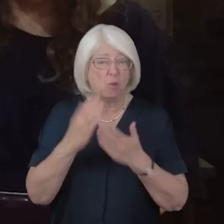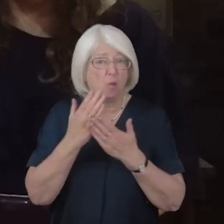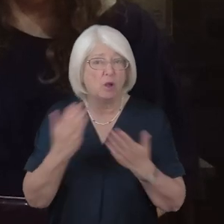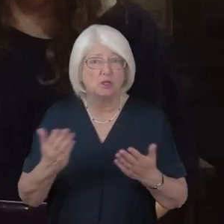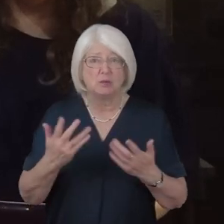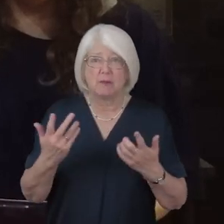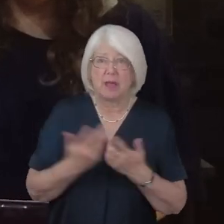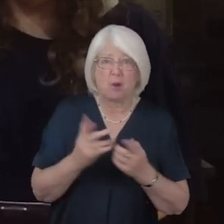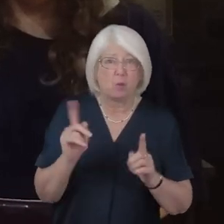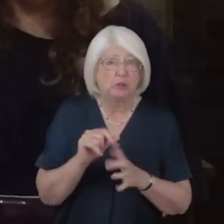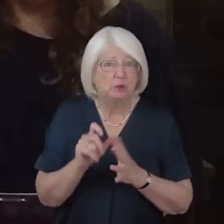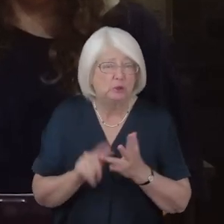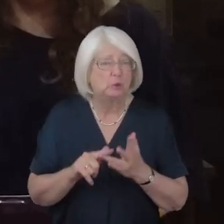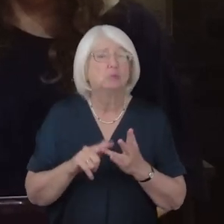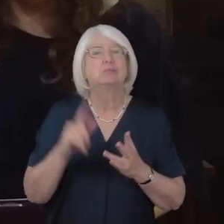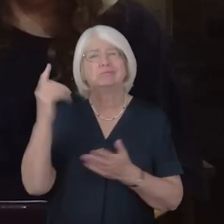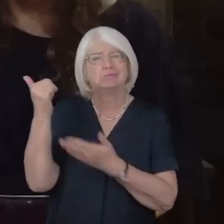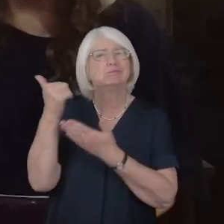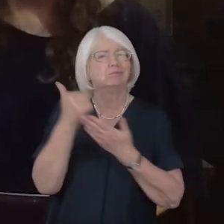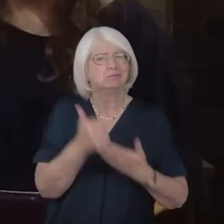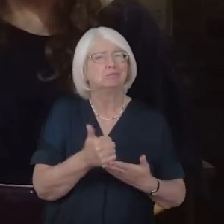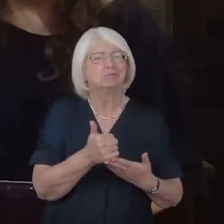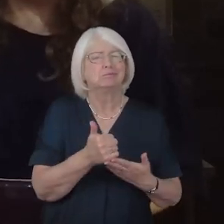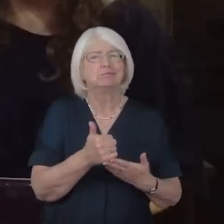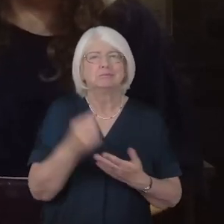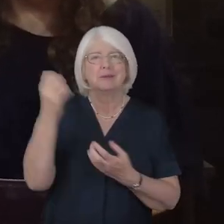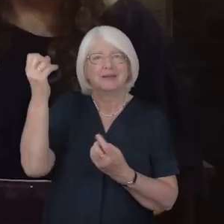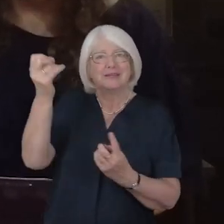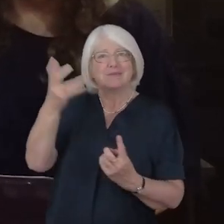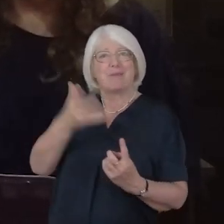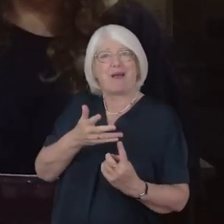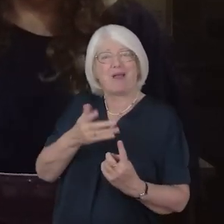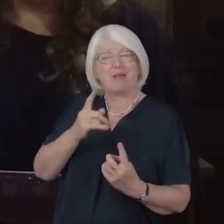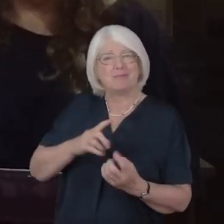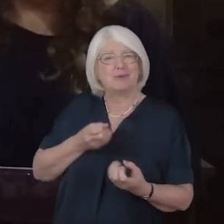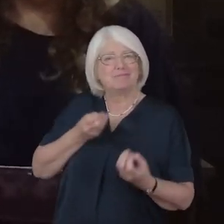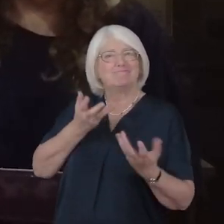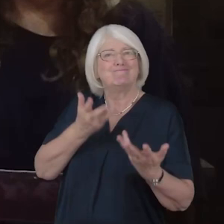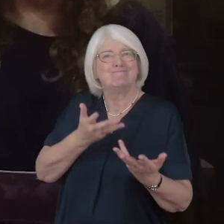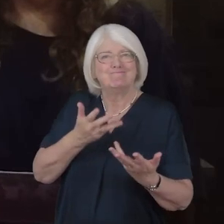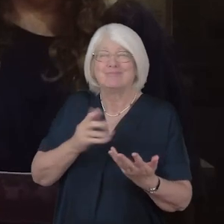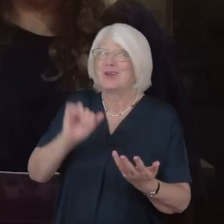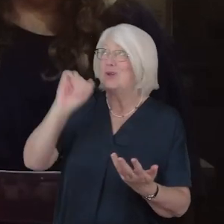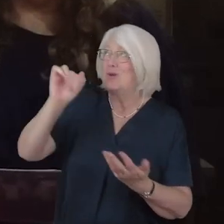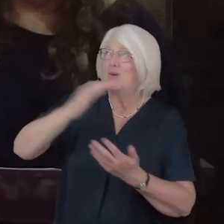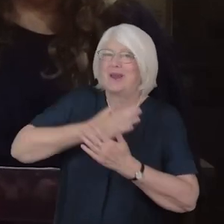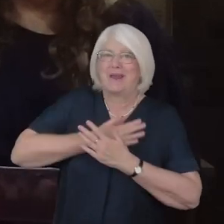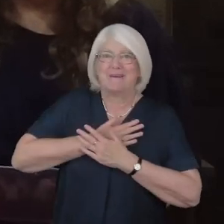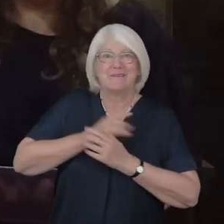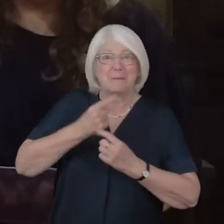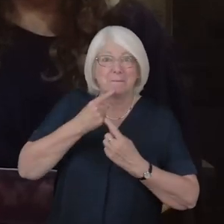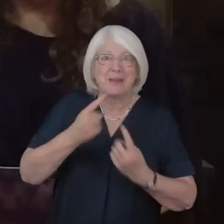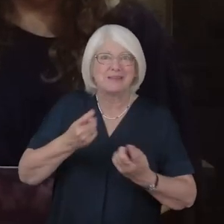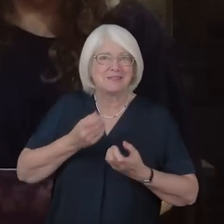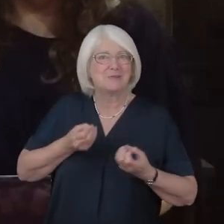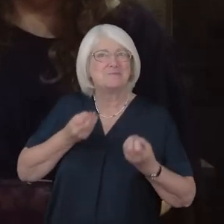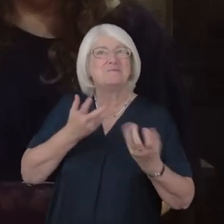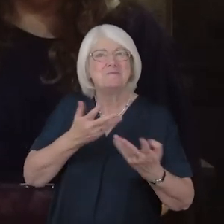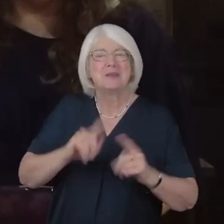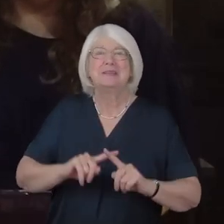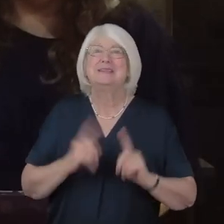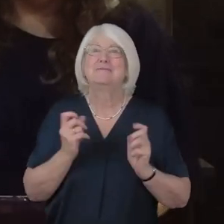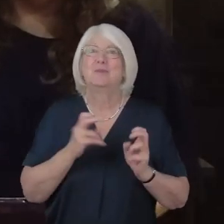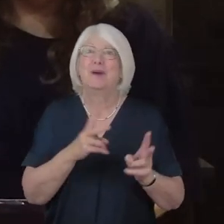inspire them in presenting the message of your love in new ways we lift to you all who